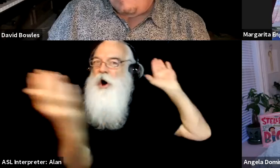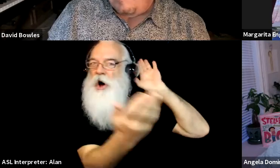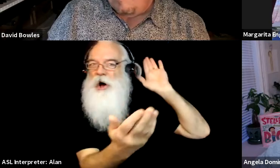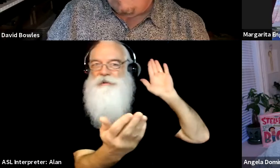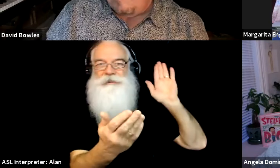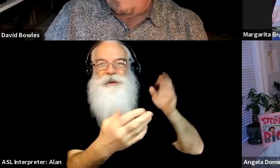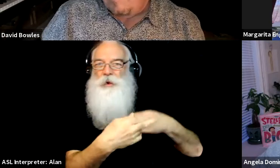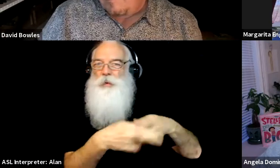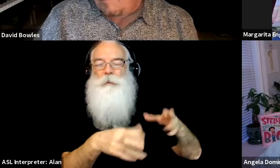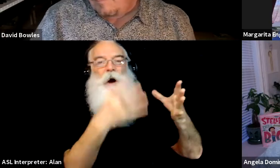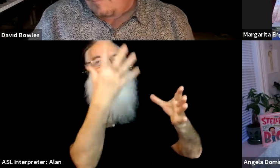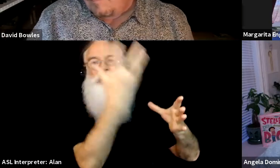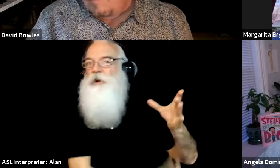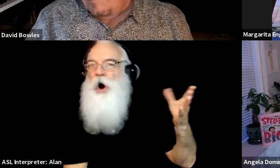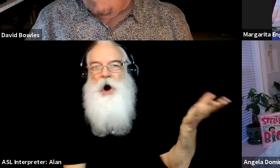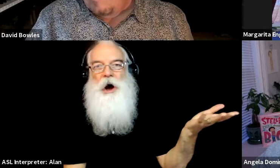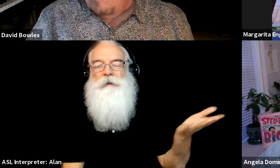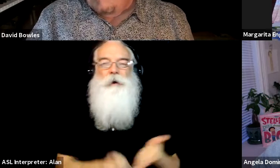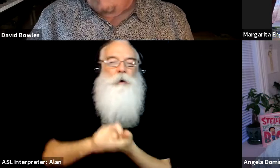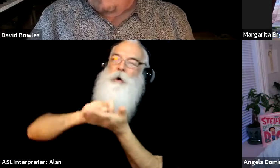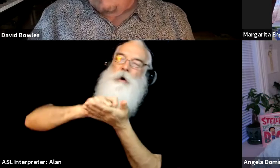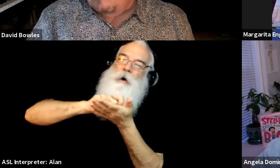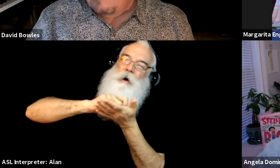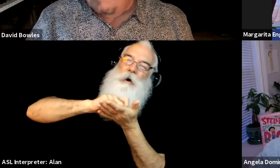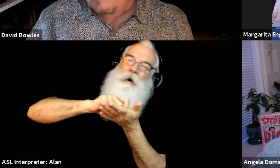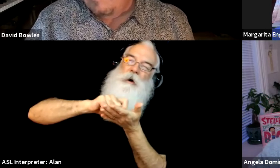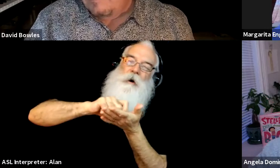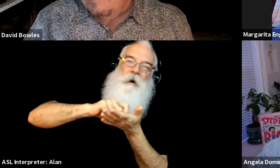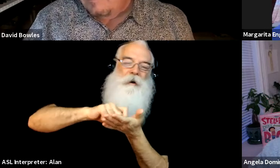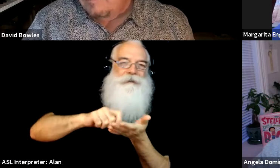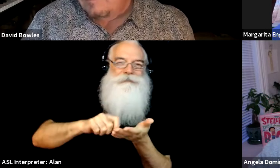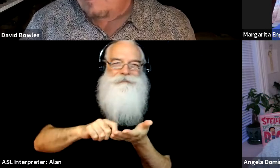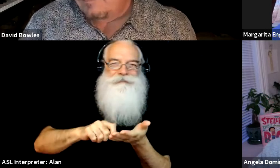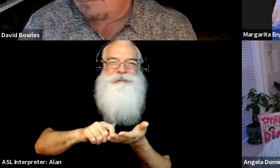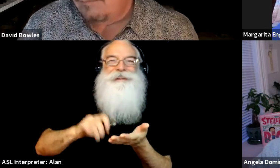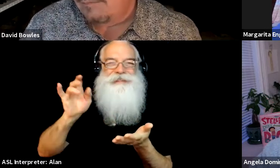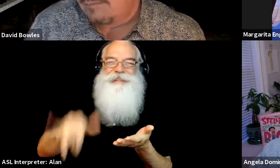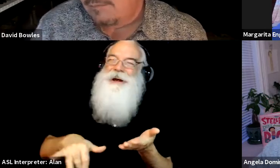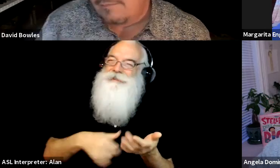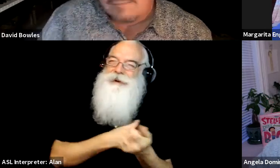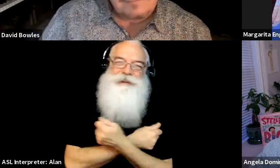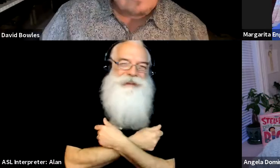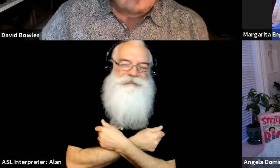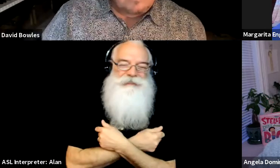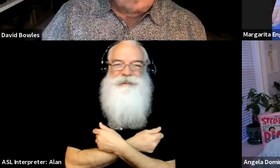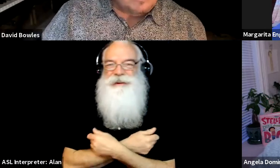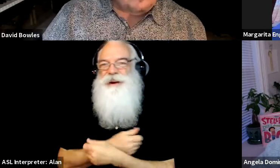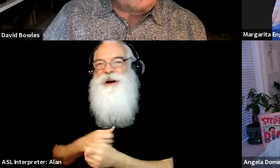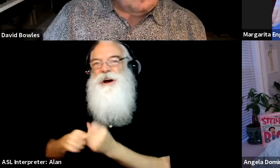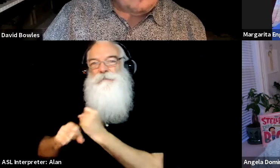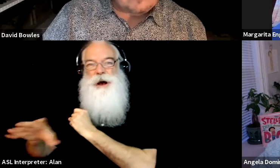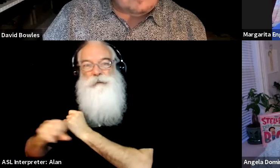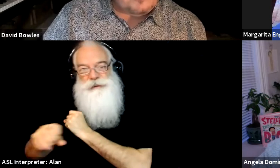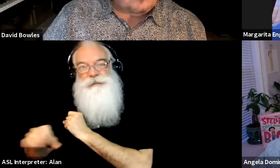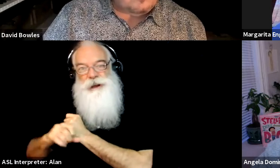where I feel the most comfortable and I'm really shy with the publicity end of it. Yeah.